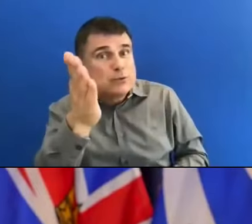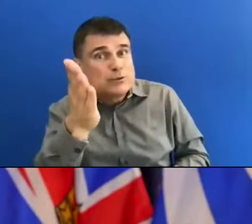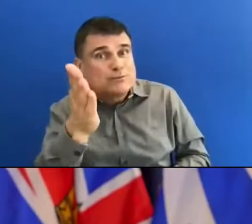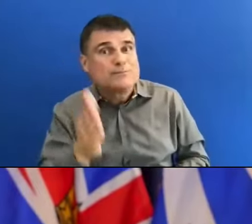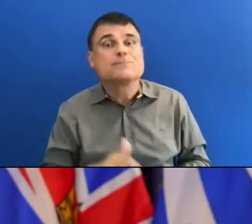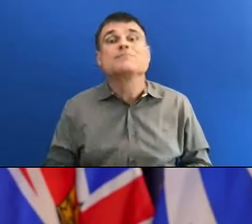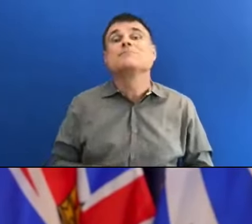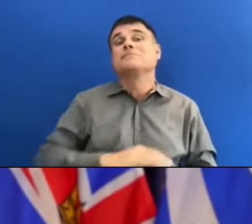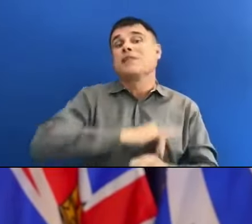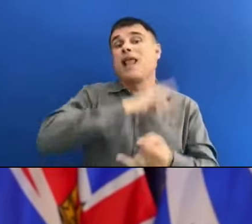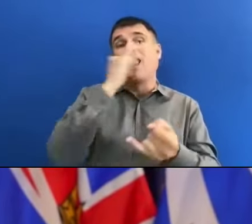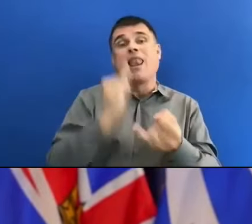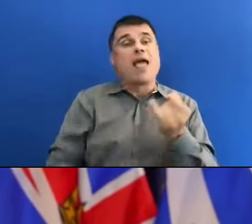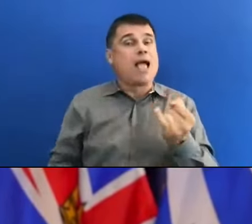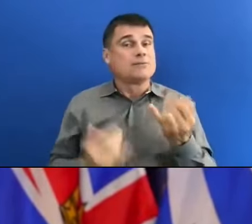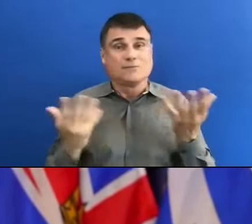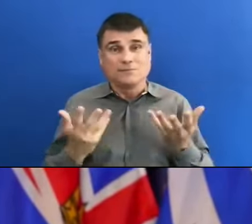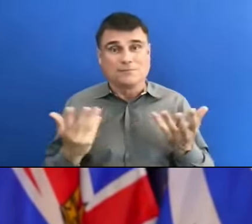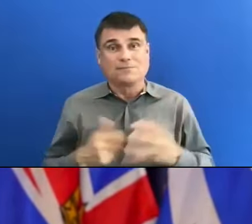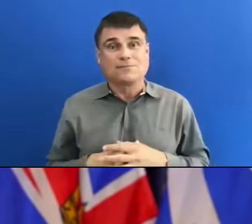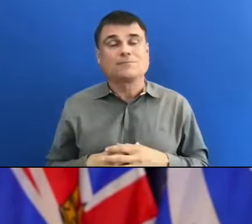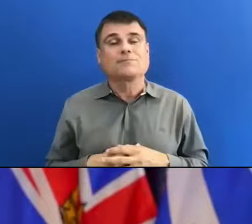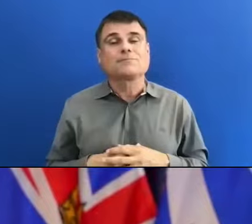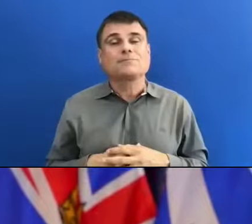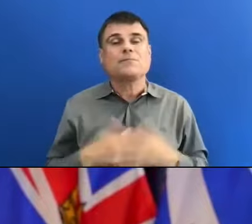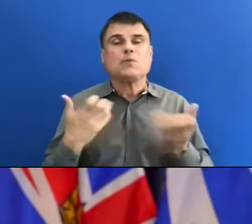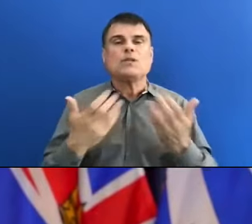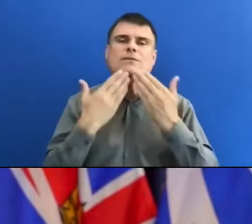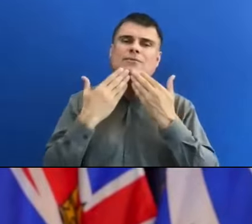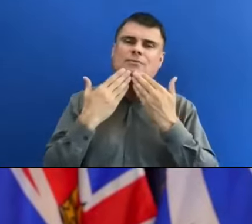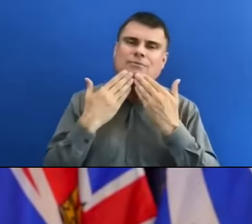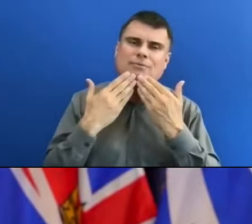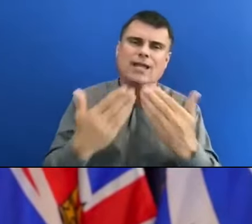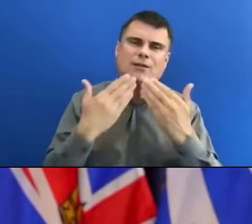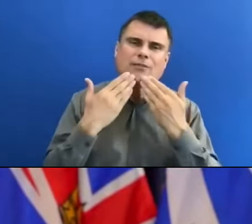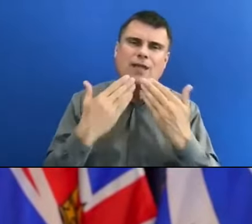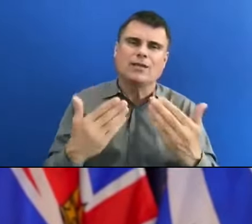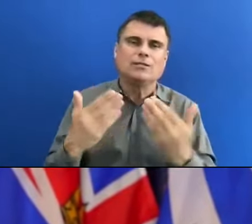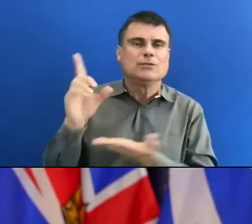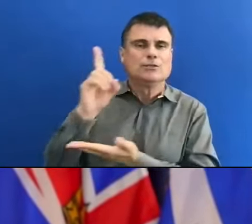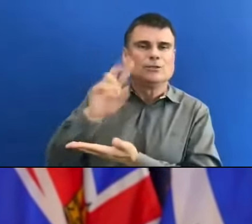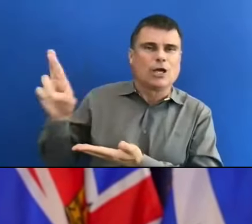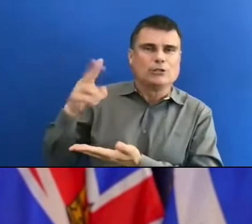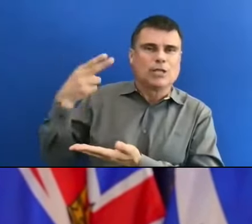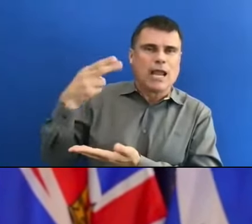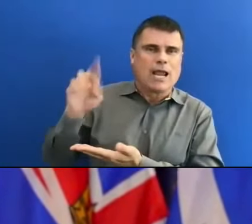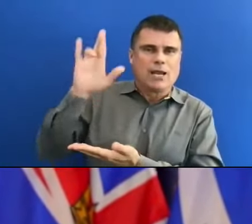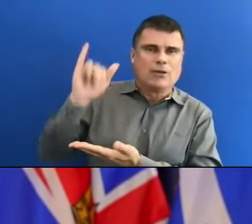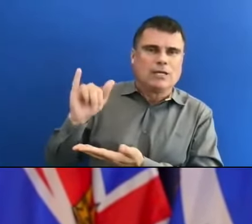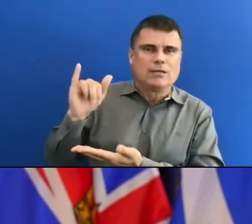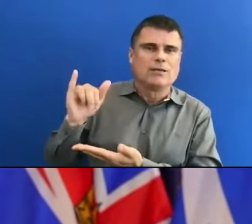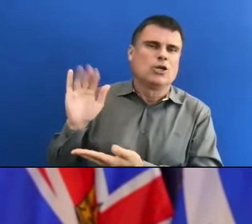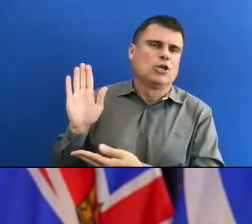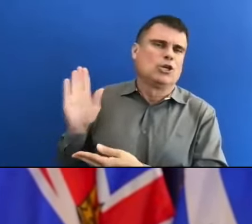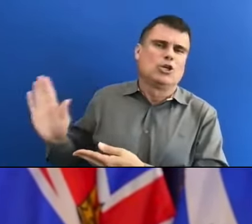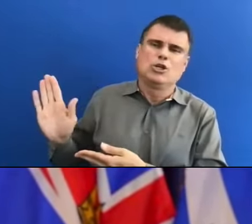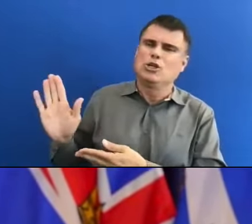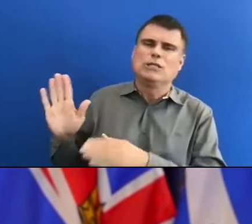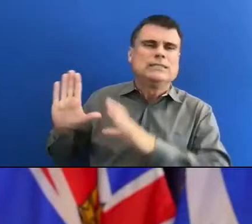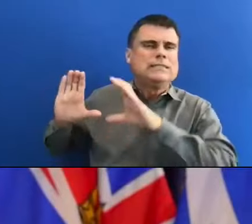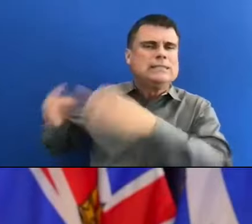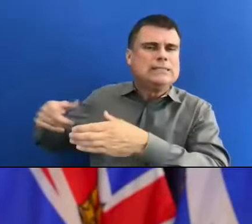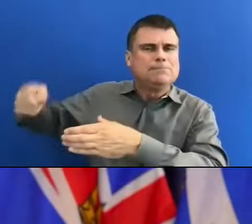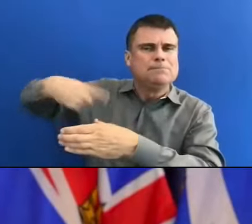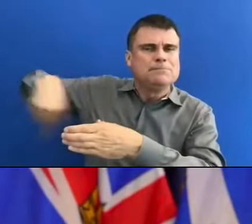I think truly grateful province, to Dr. Bonnie Henry, but her whole team in public health and the BC CDC. As those of you